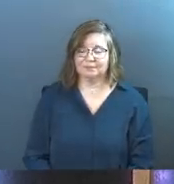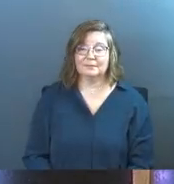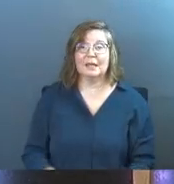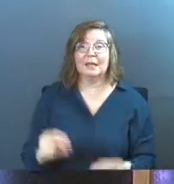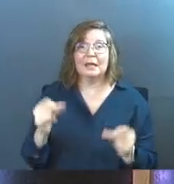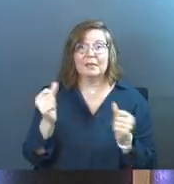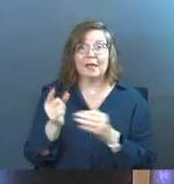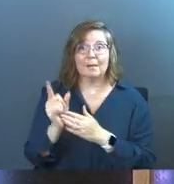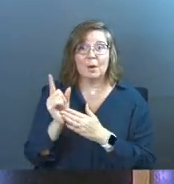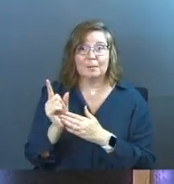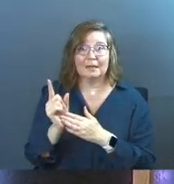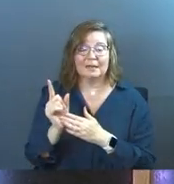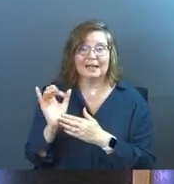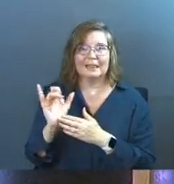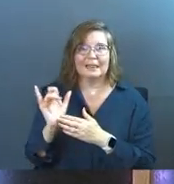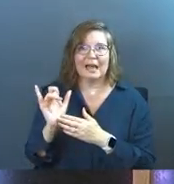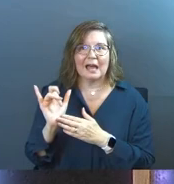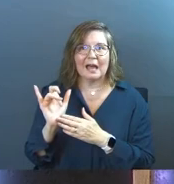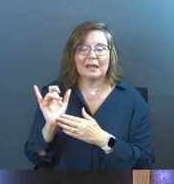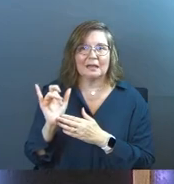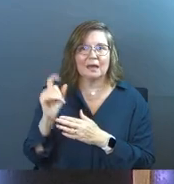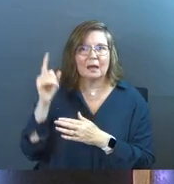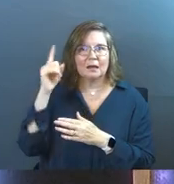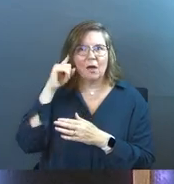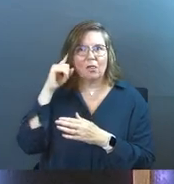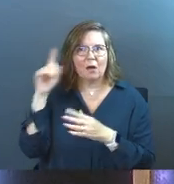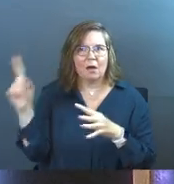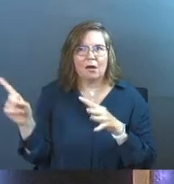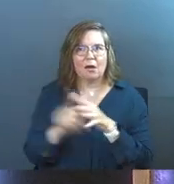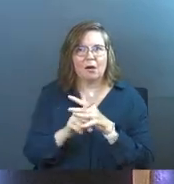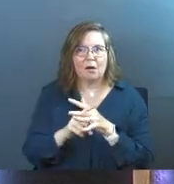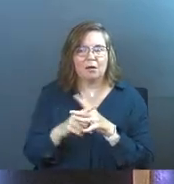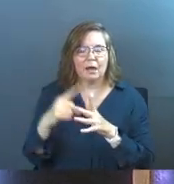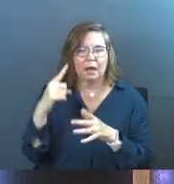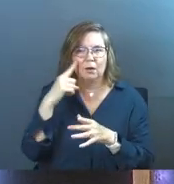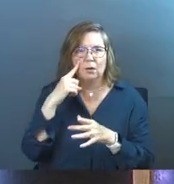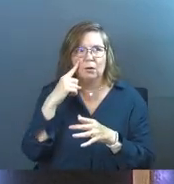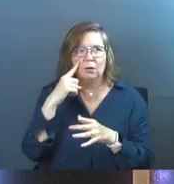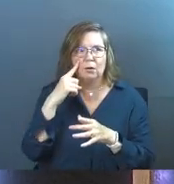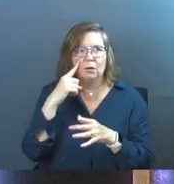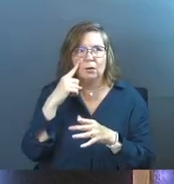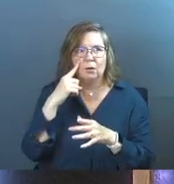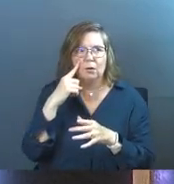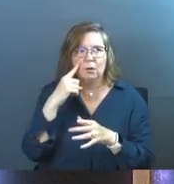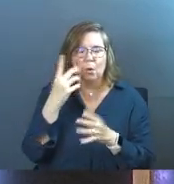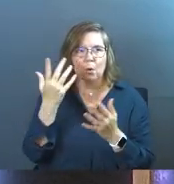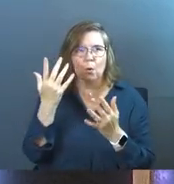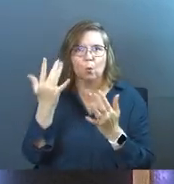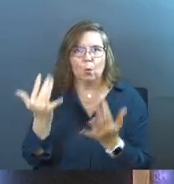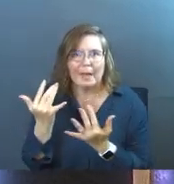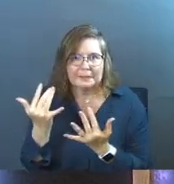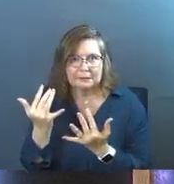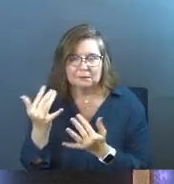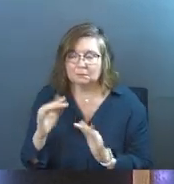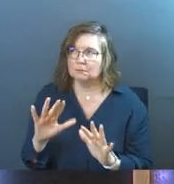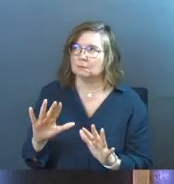And right in that moment, it was like out of the blue, he just says, wait, wait.